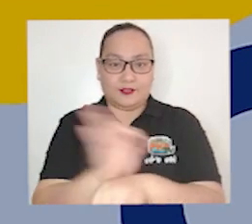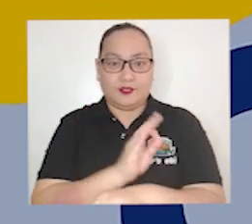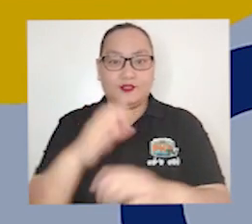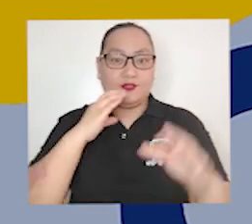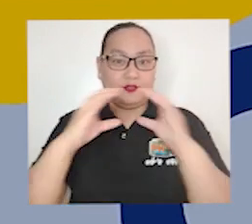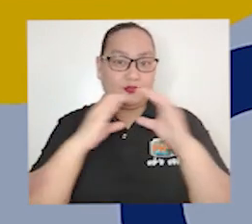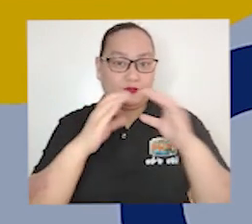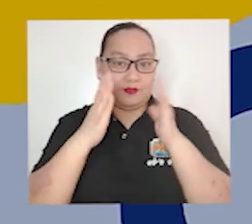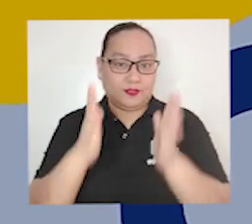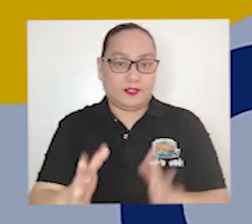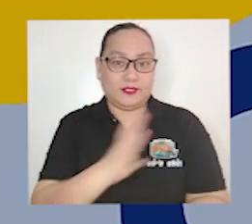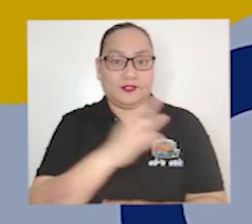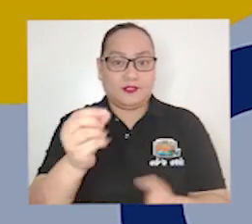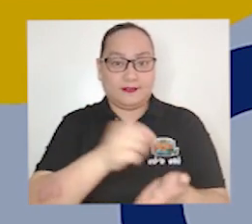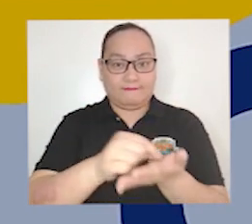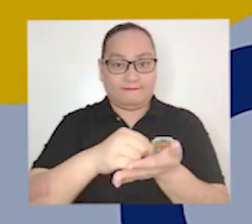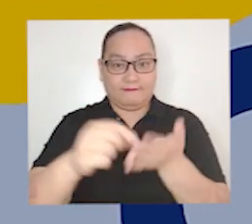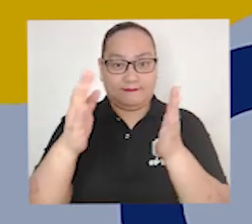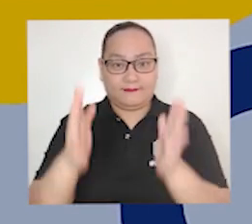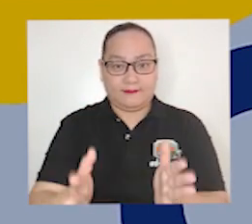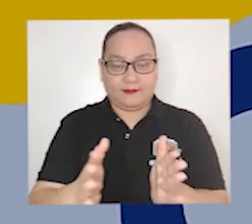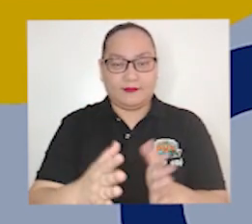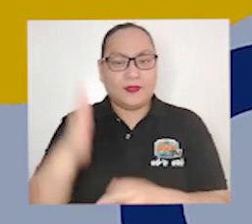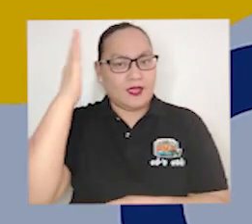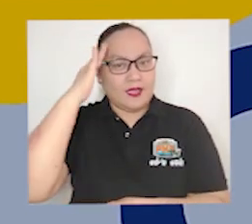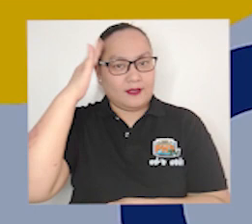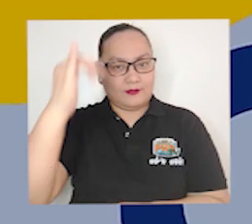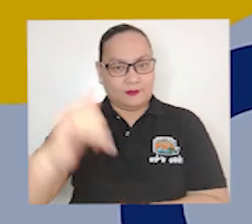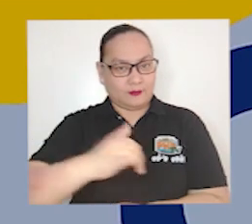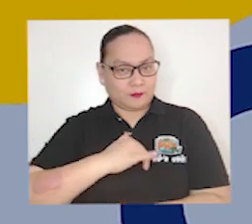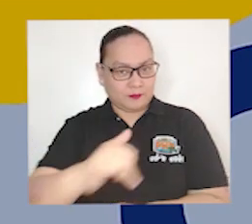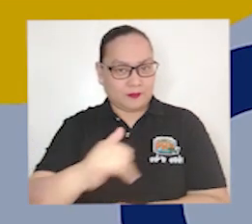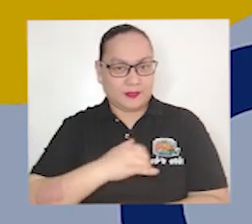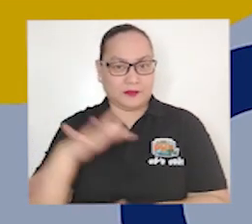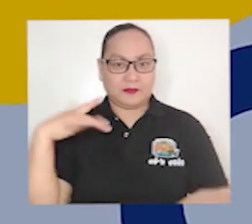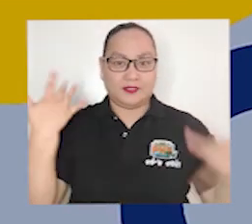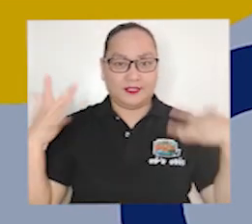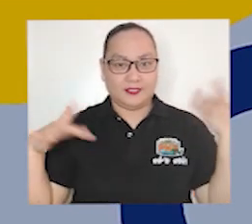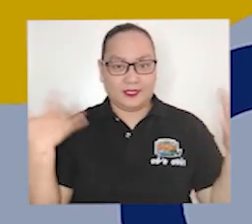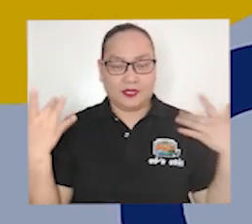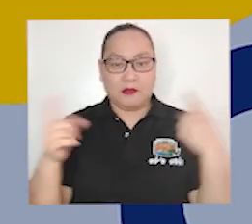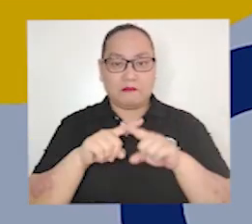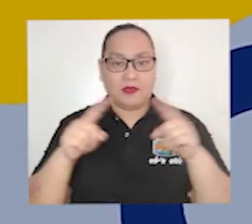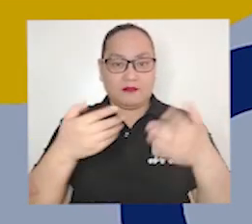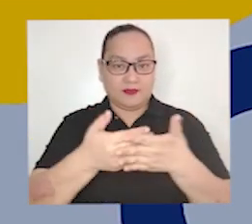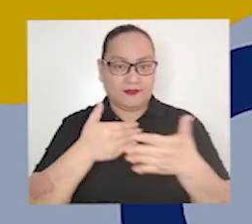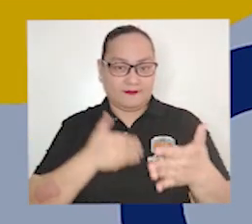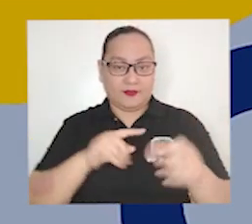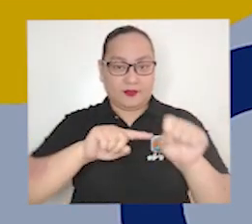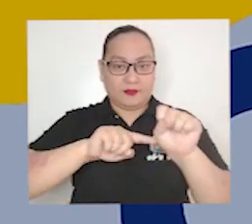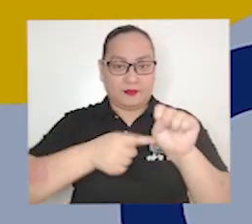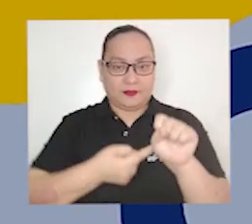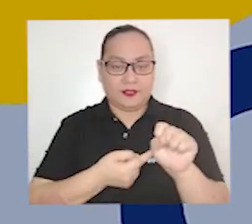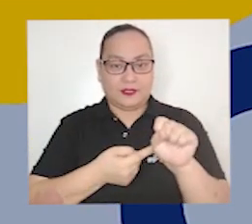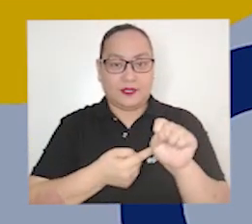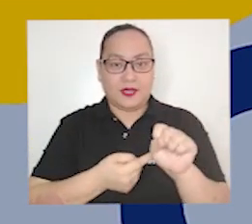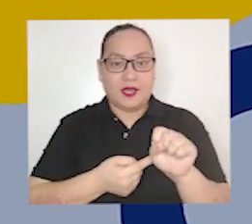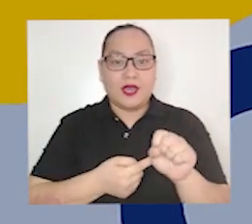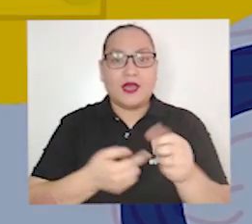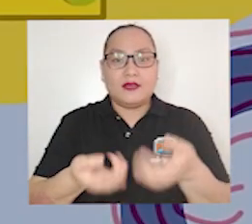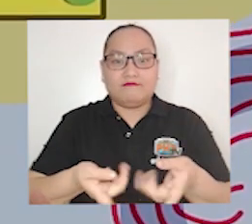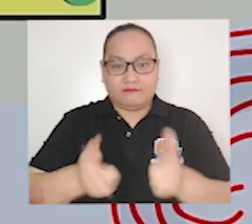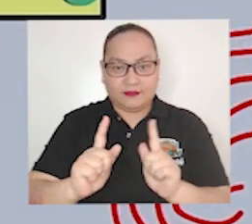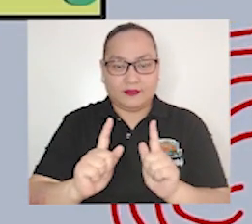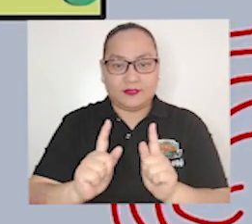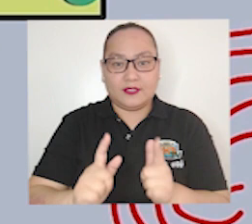communicators and journalists I know you're excited as I am but before we begin let me ask these